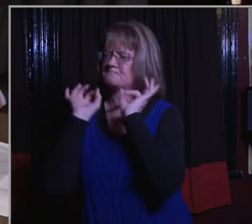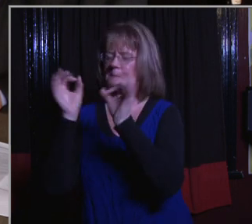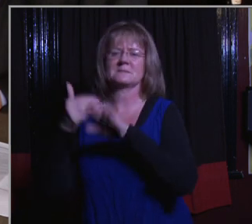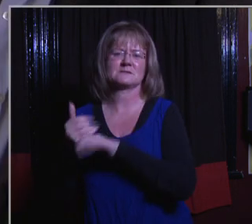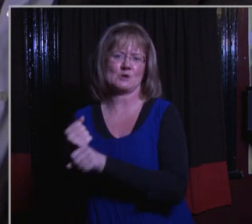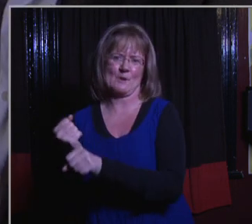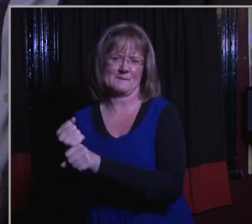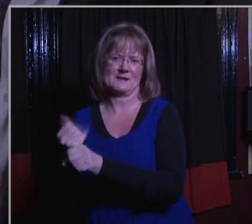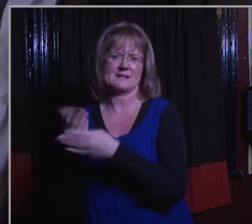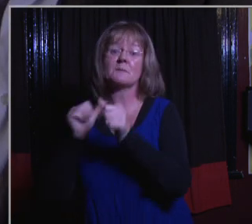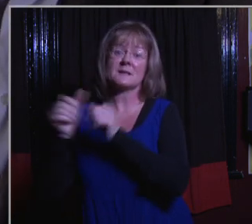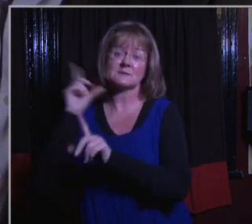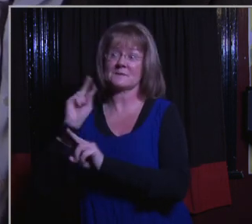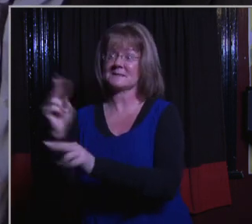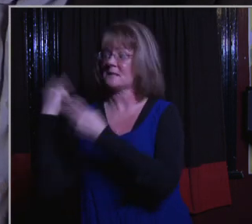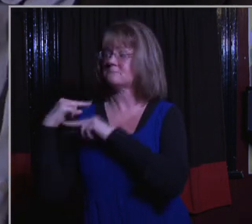the best we've ever seen.